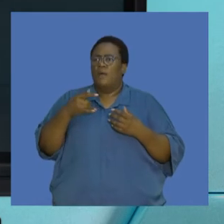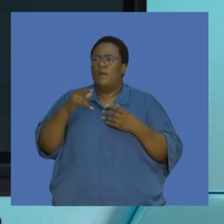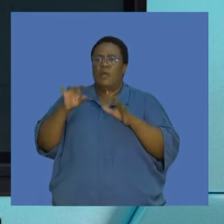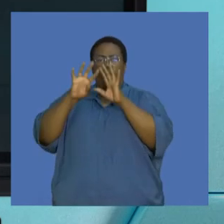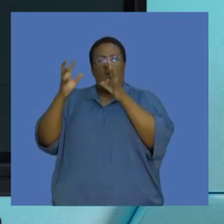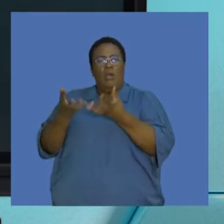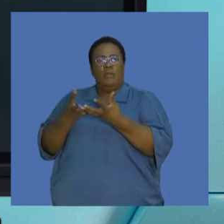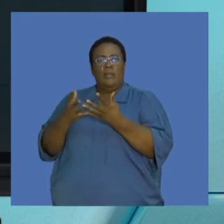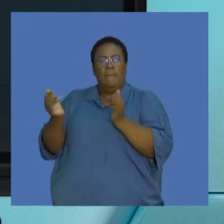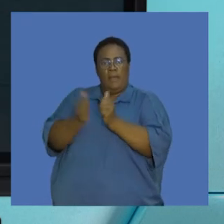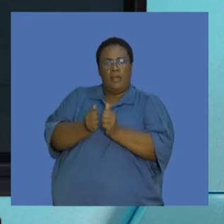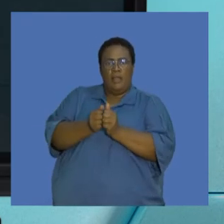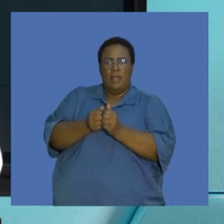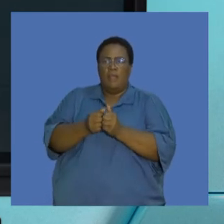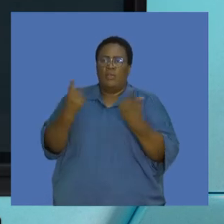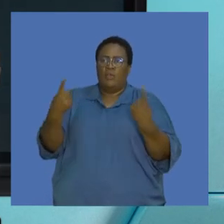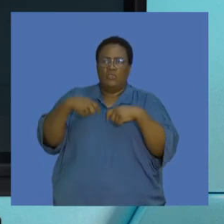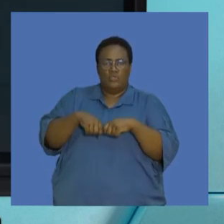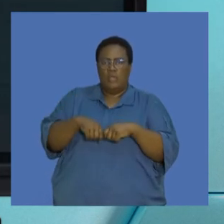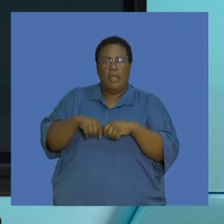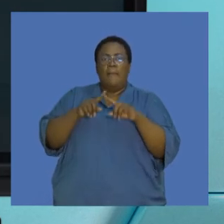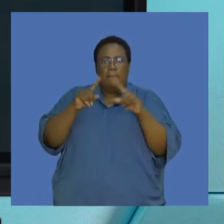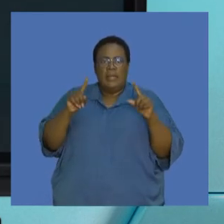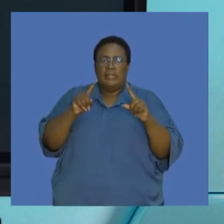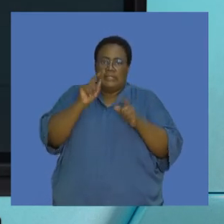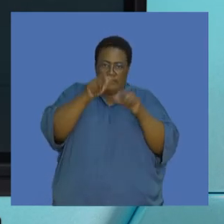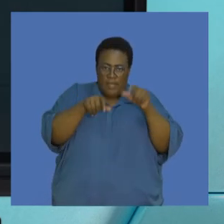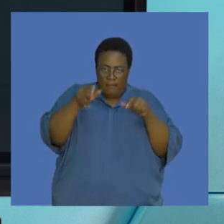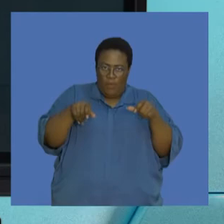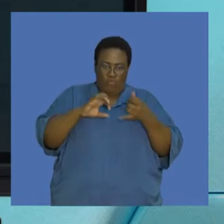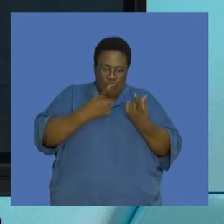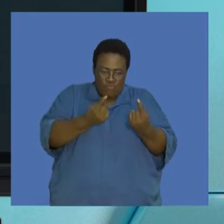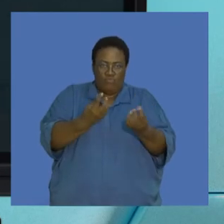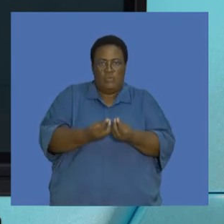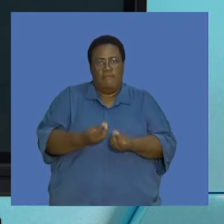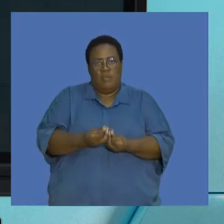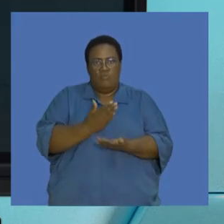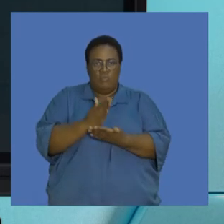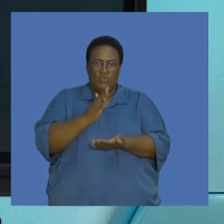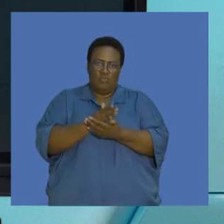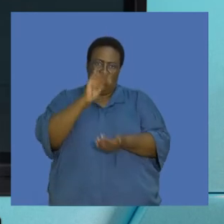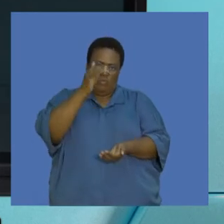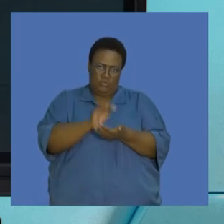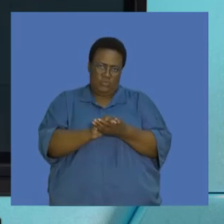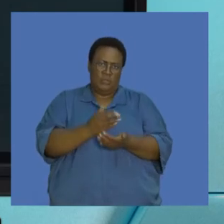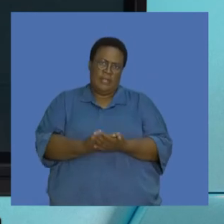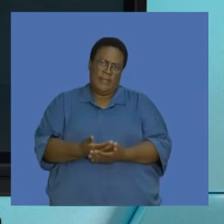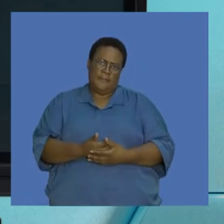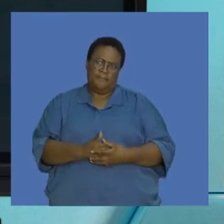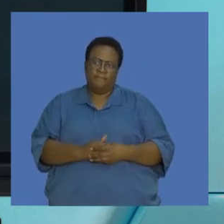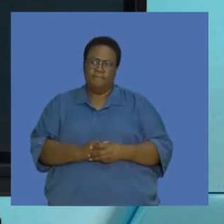global partners in terms of that contribute to this mass. It's individuals taking significant steps to reduce our impact.